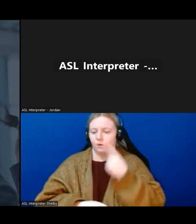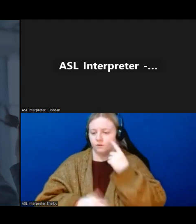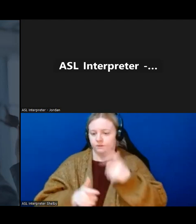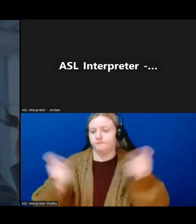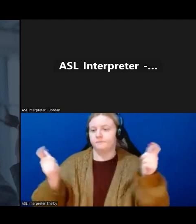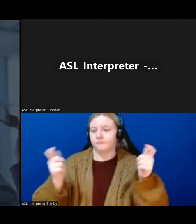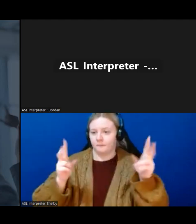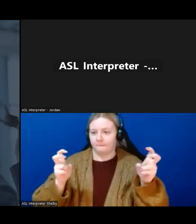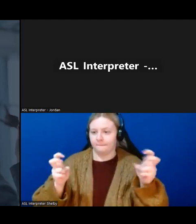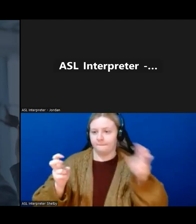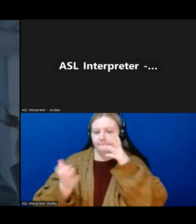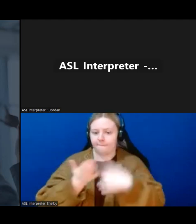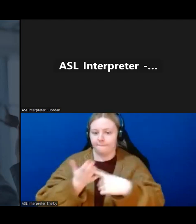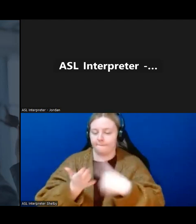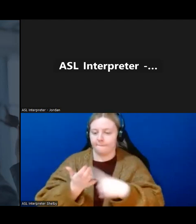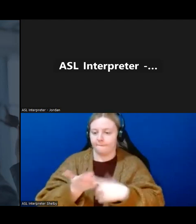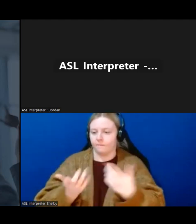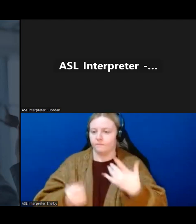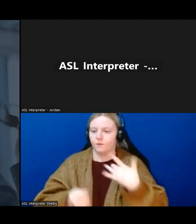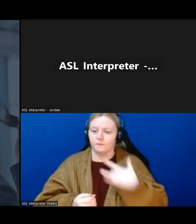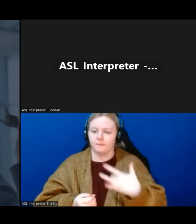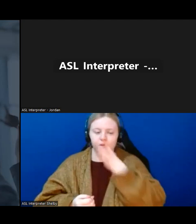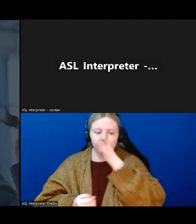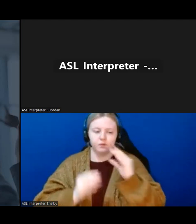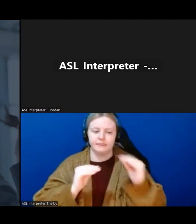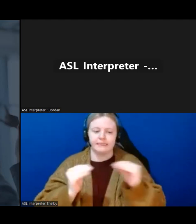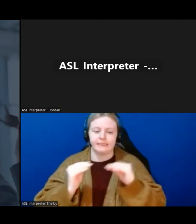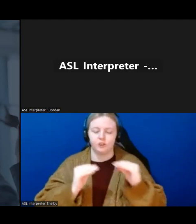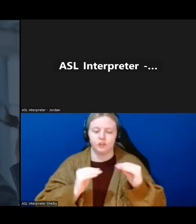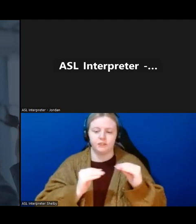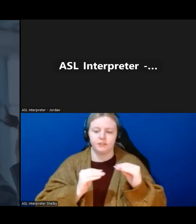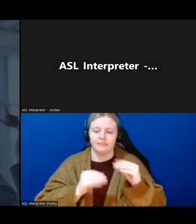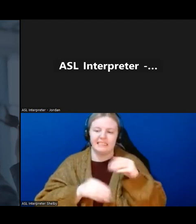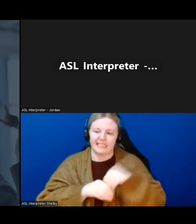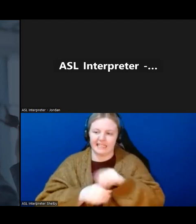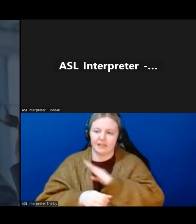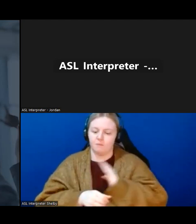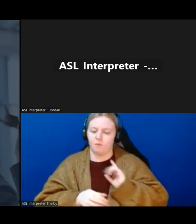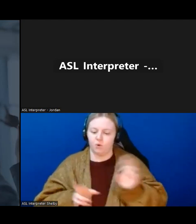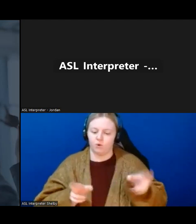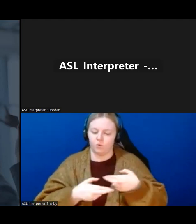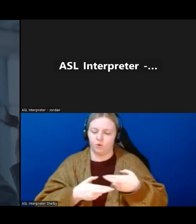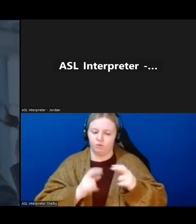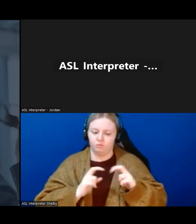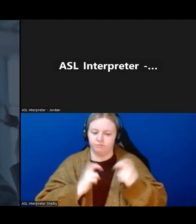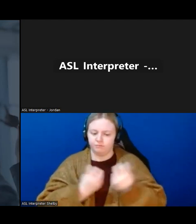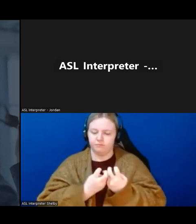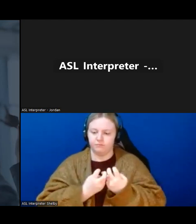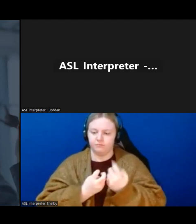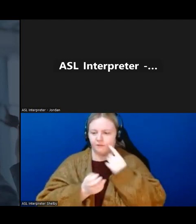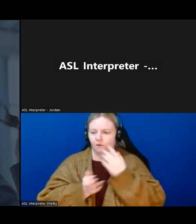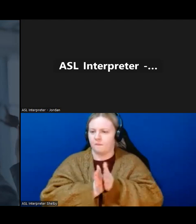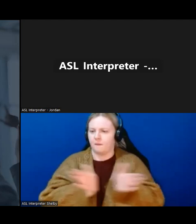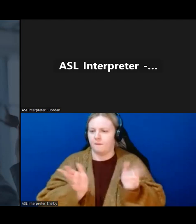that we'll be teaching. So generally we'll be teaching in that boardroom for our public sessions.